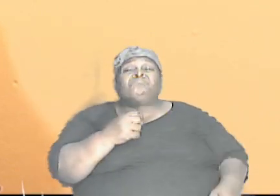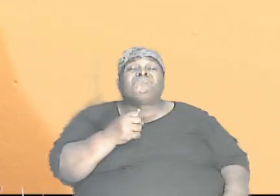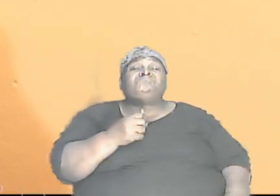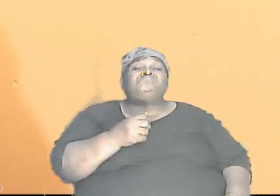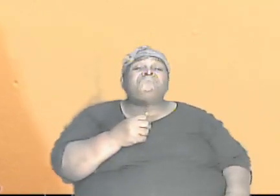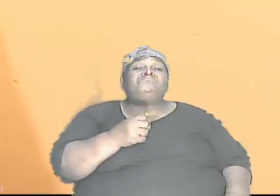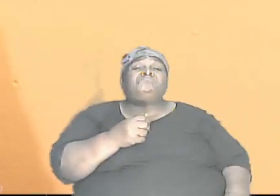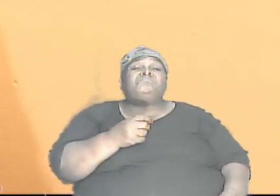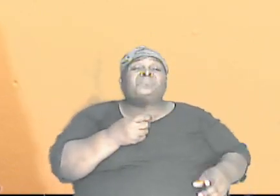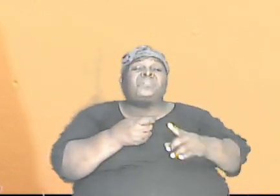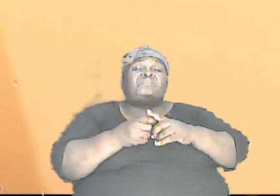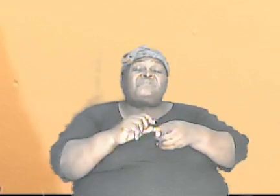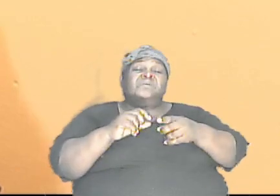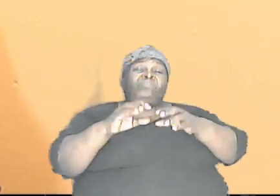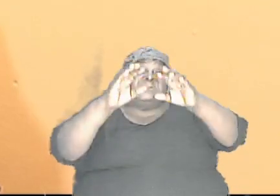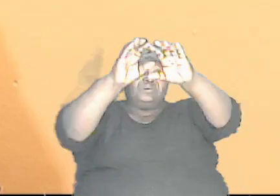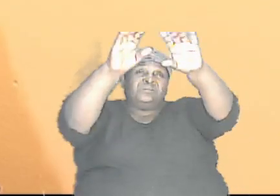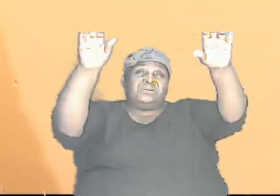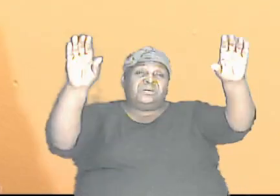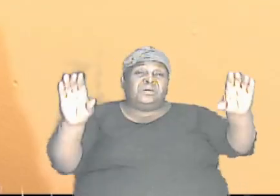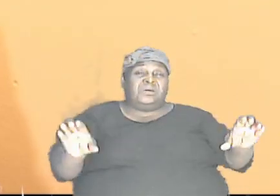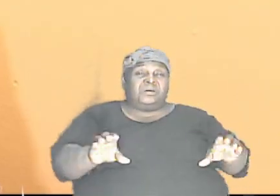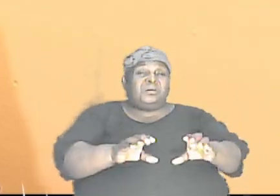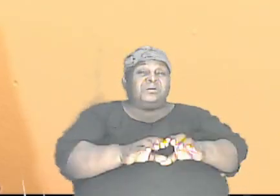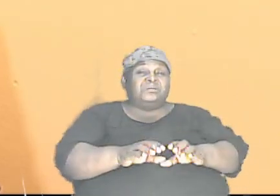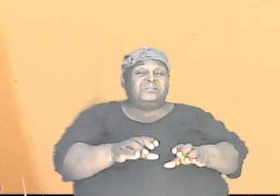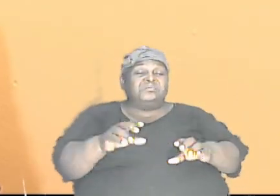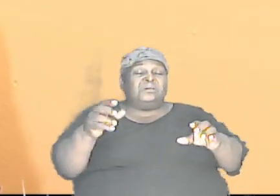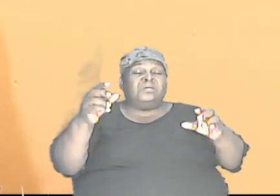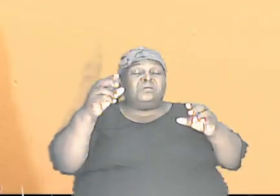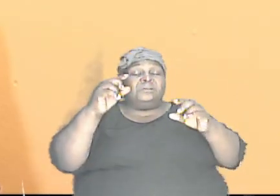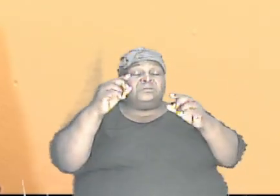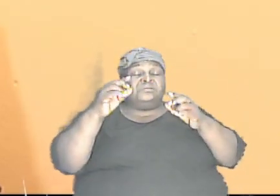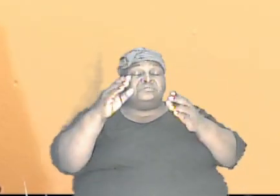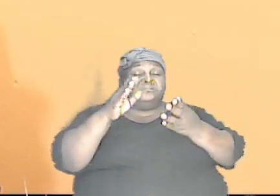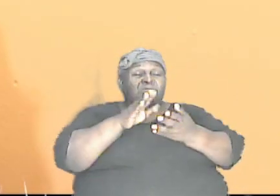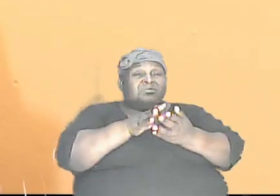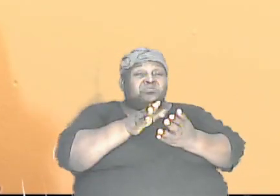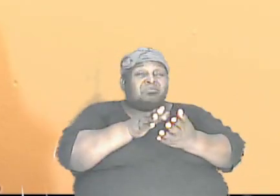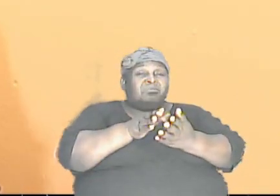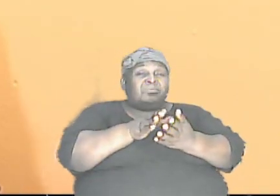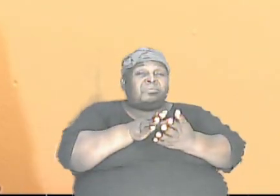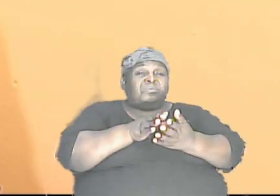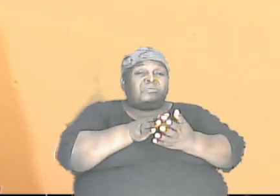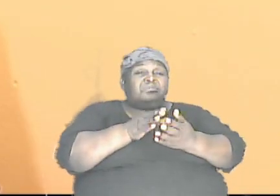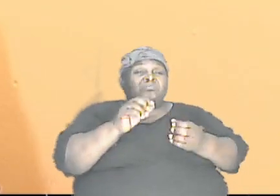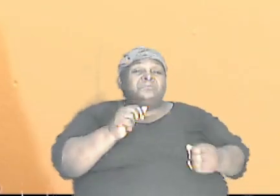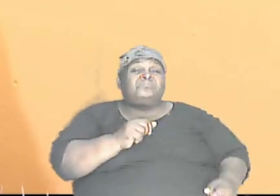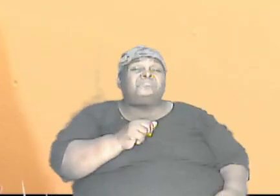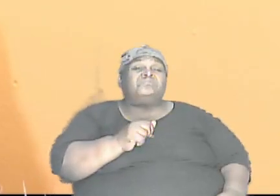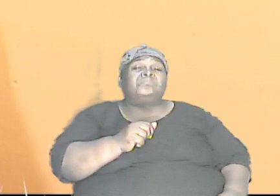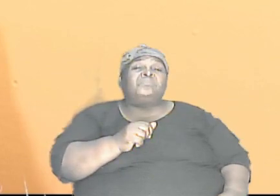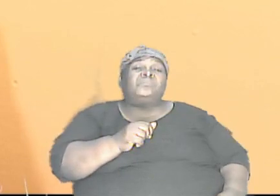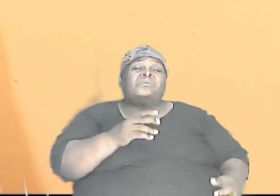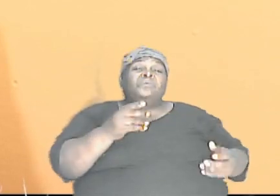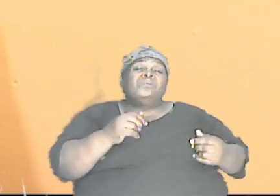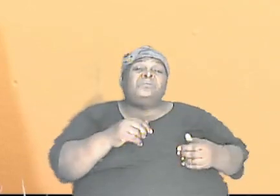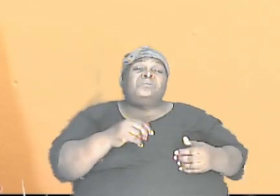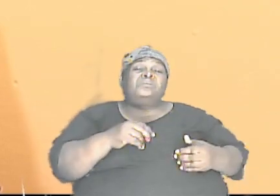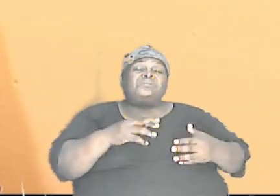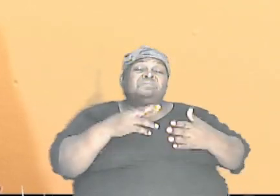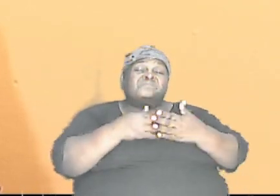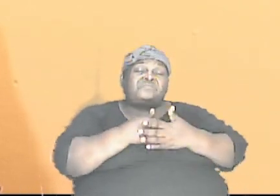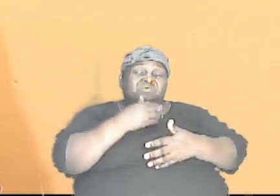From the chart that we looked at, there was a little box there and it showed us and we'll go to it very shortly. So I just want to refresh our